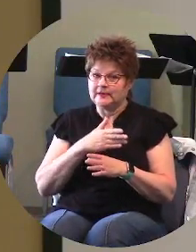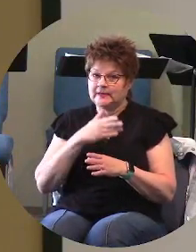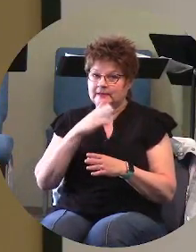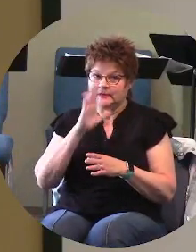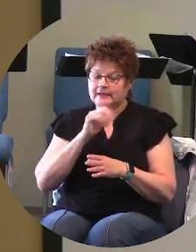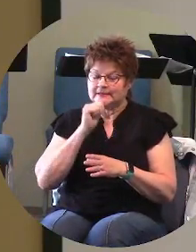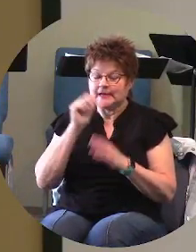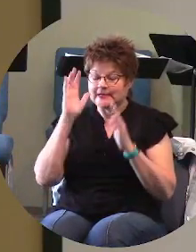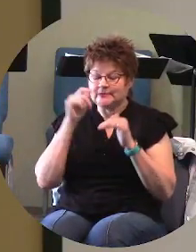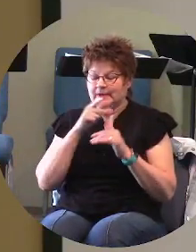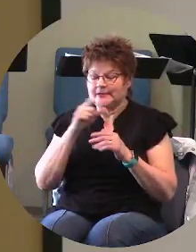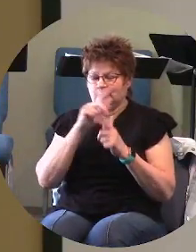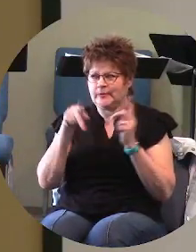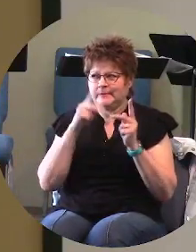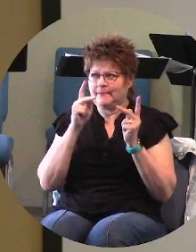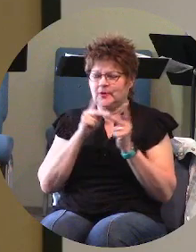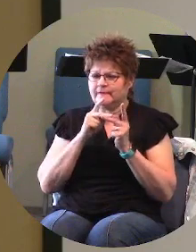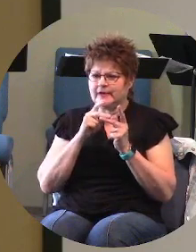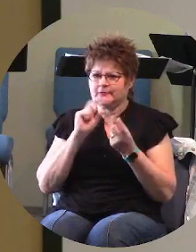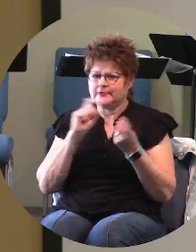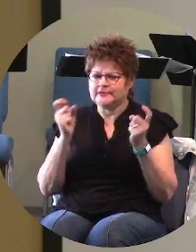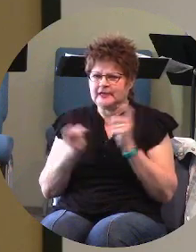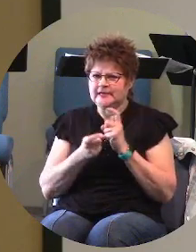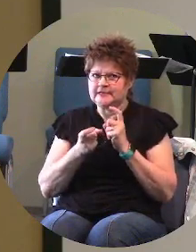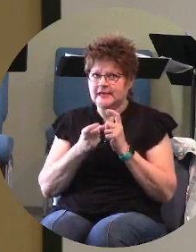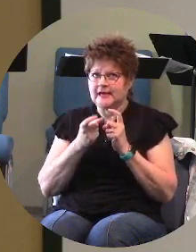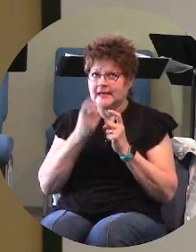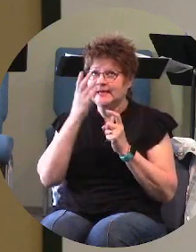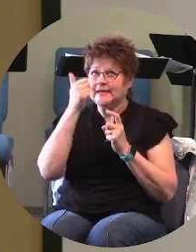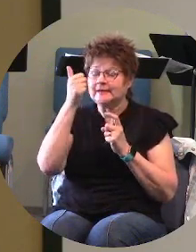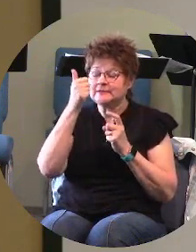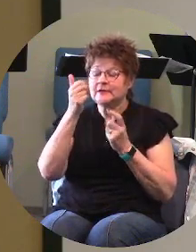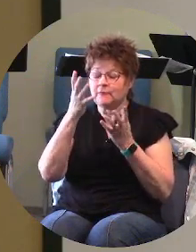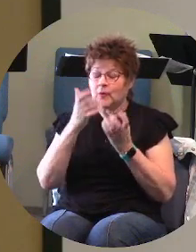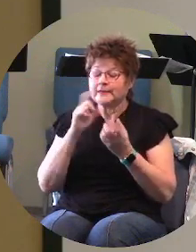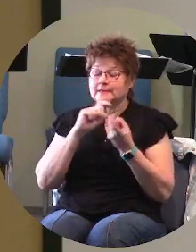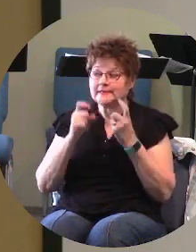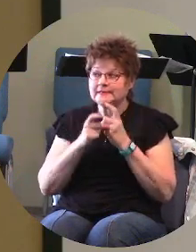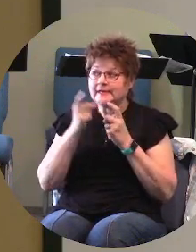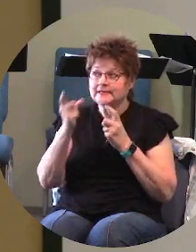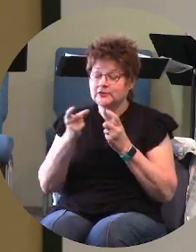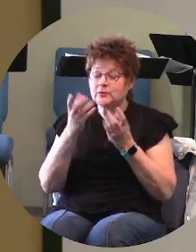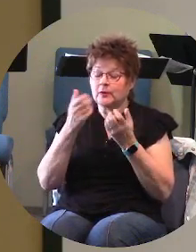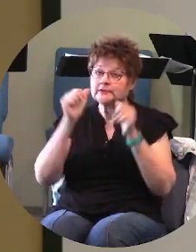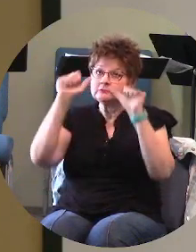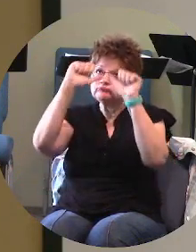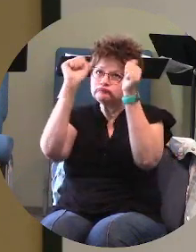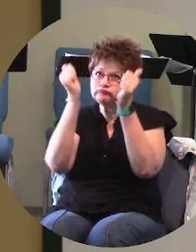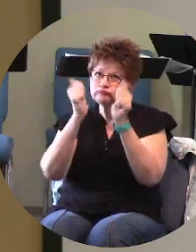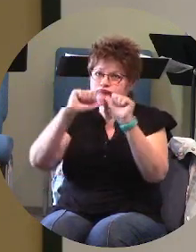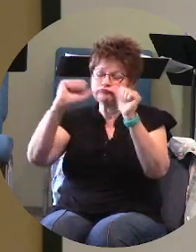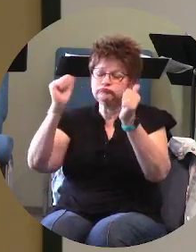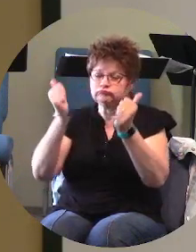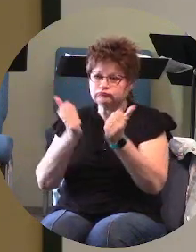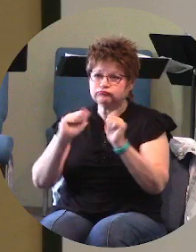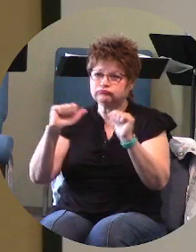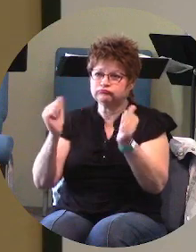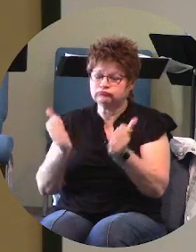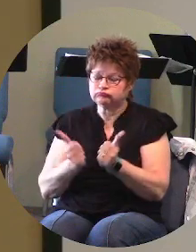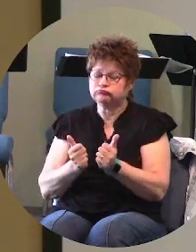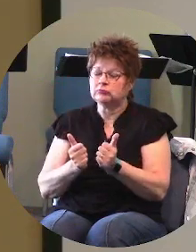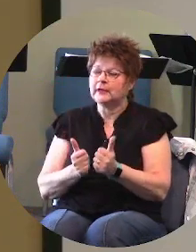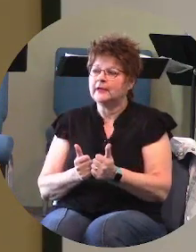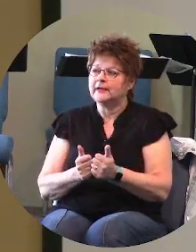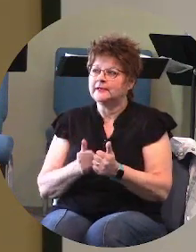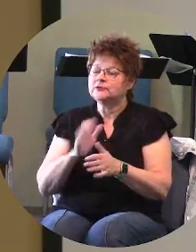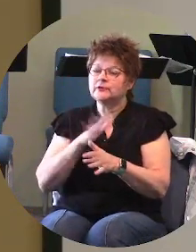perfect he doesn't expect you to change he's the one that wants to change you he's the one that wants to mold you and shape you and craft you and